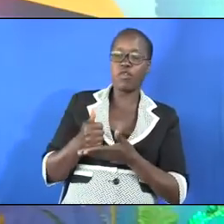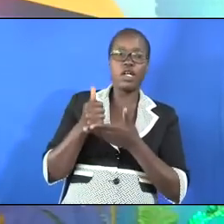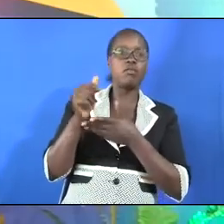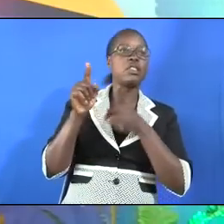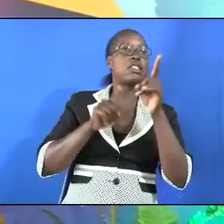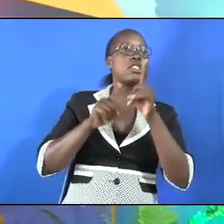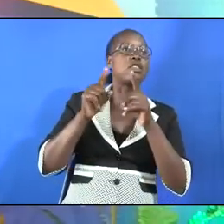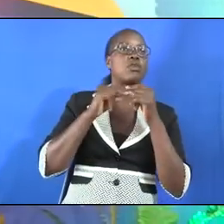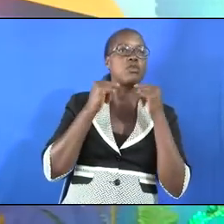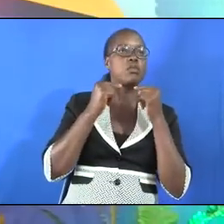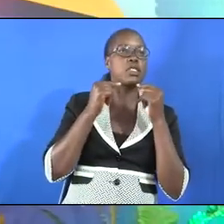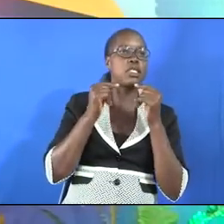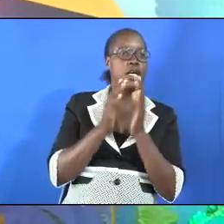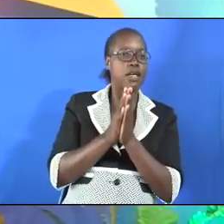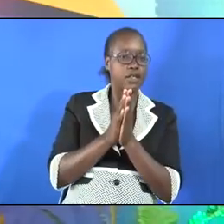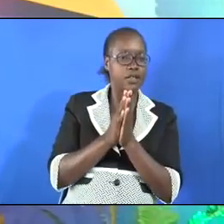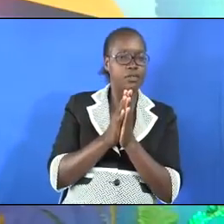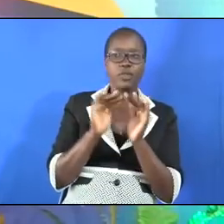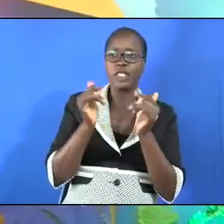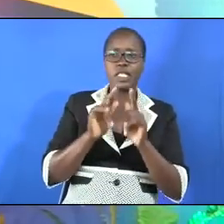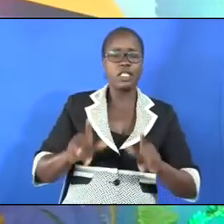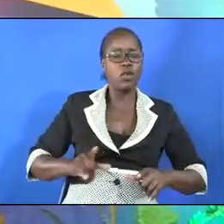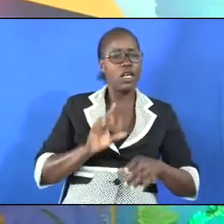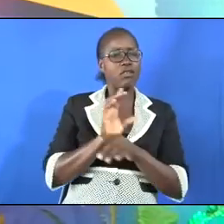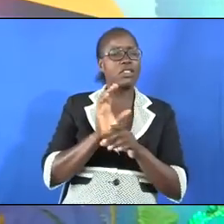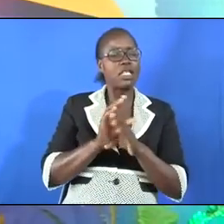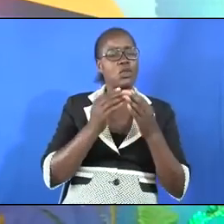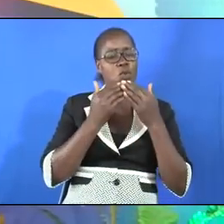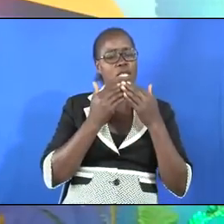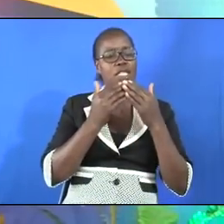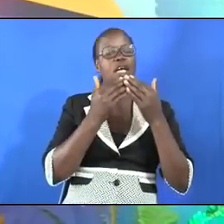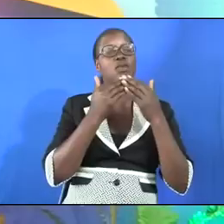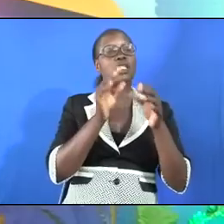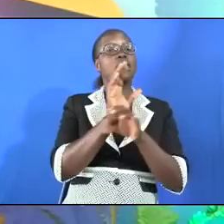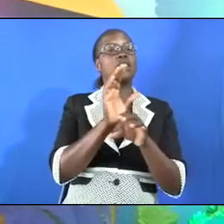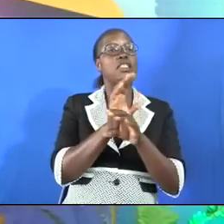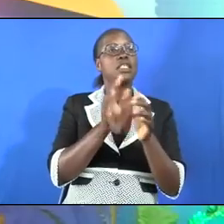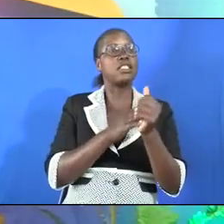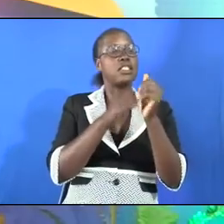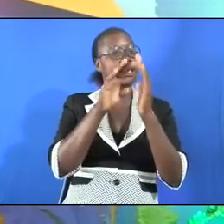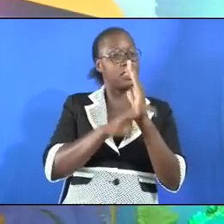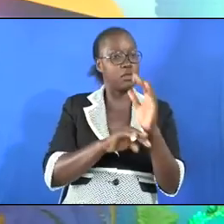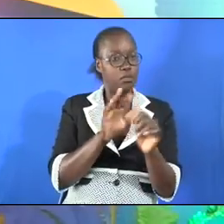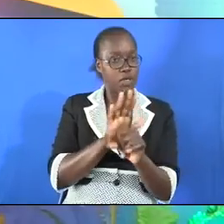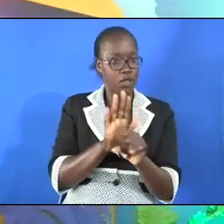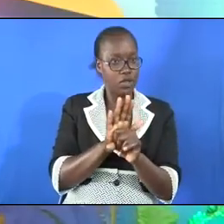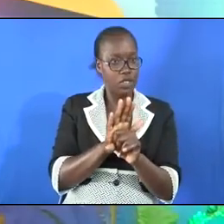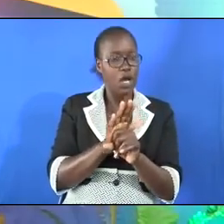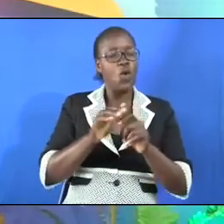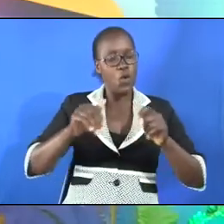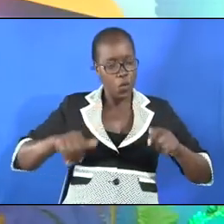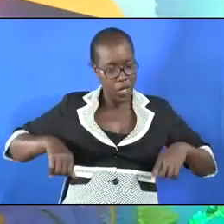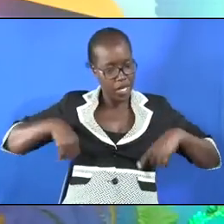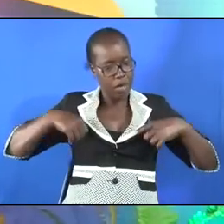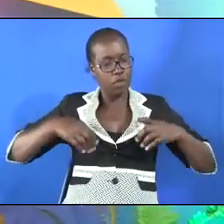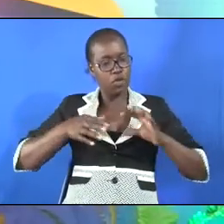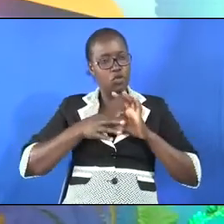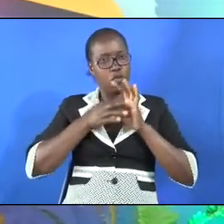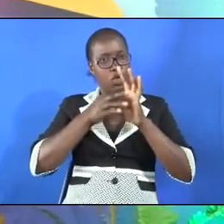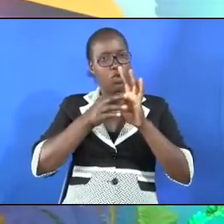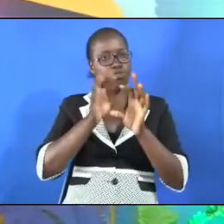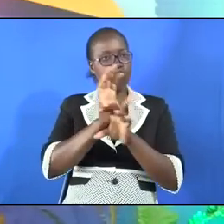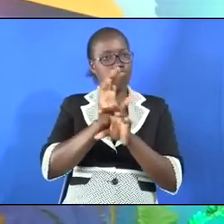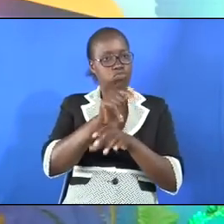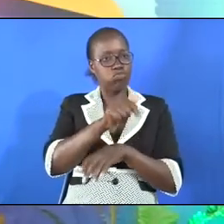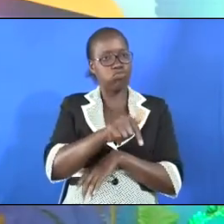We, as New Life Church, are very, very grateful to the church leadership. We are proud to belong to this